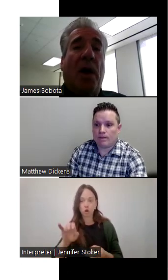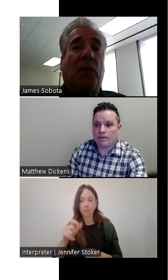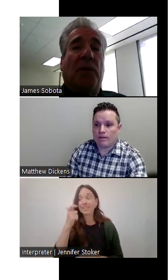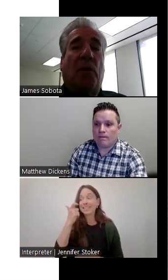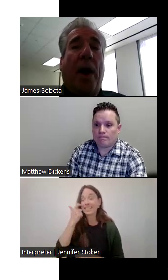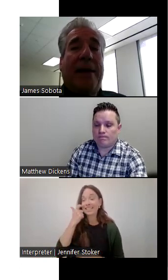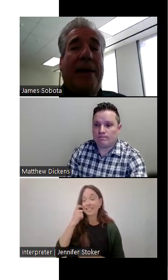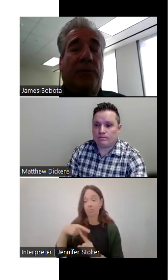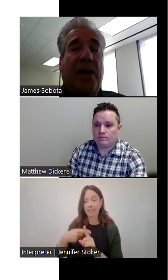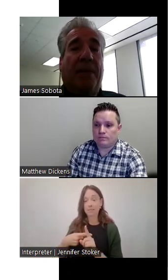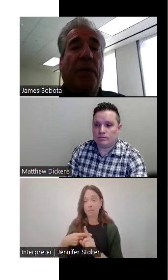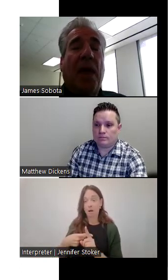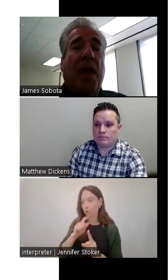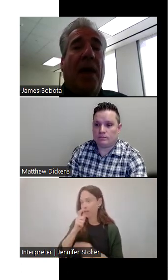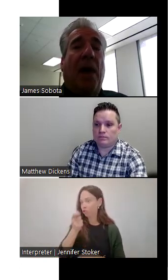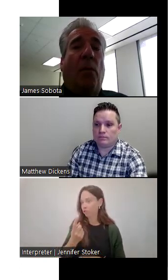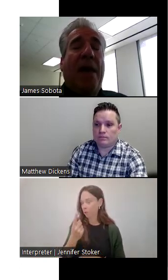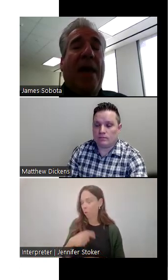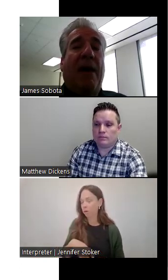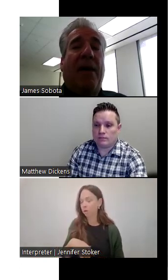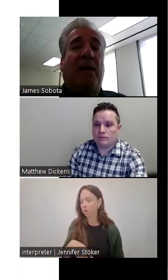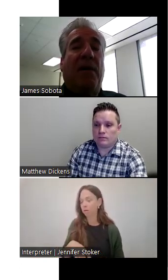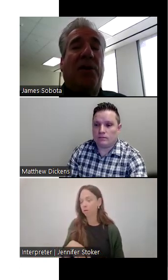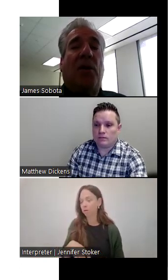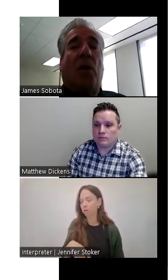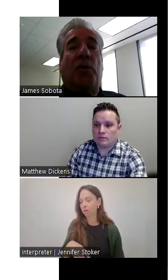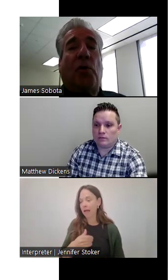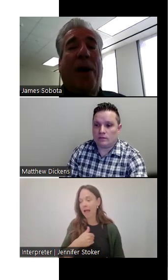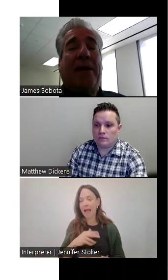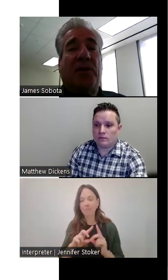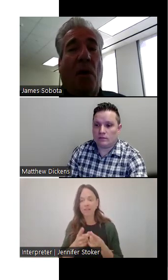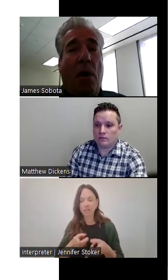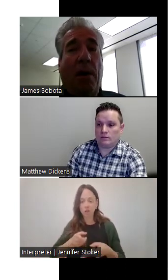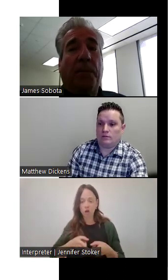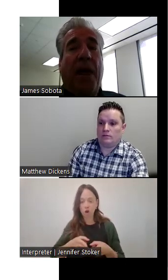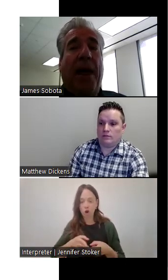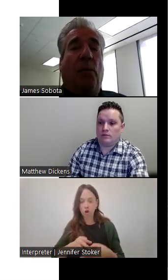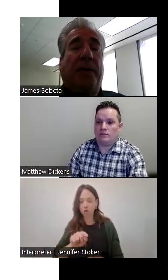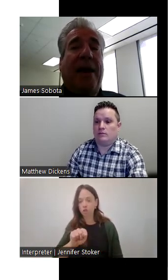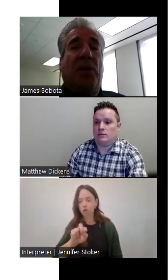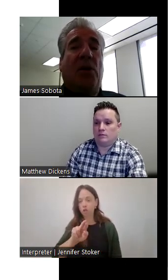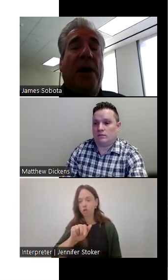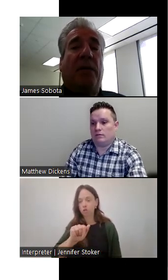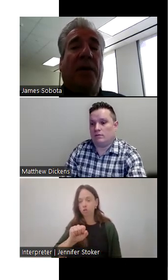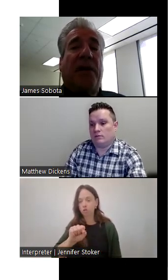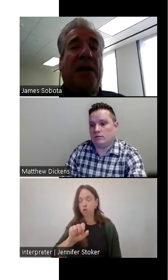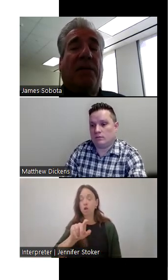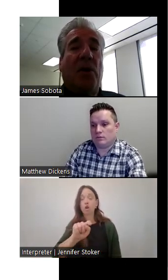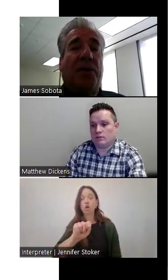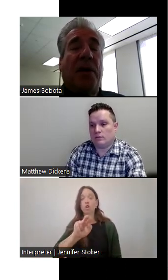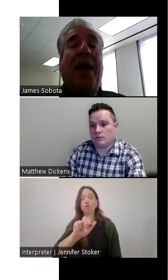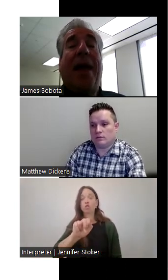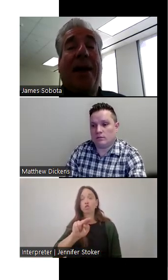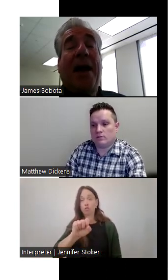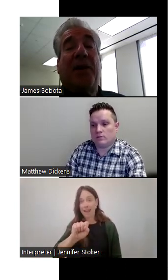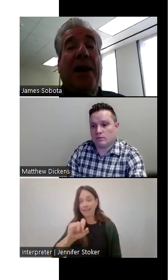this month was quite interesting. Uh, have a division called trans star and what they do here in the city of